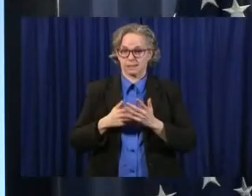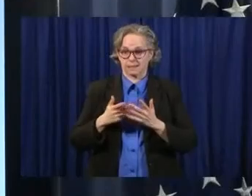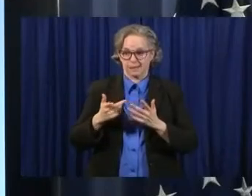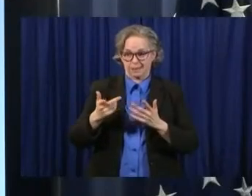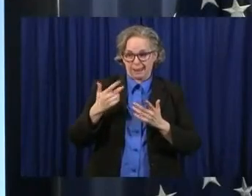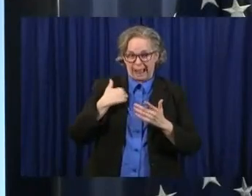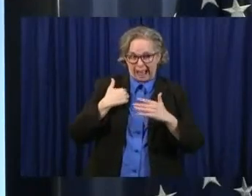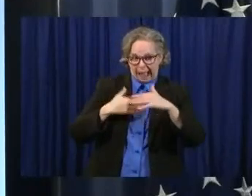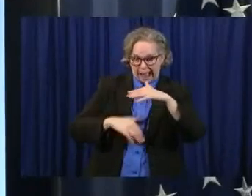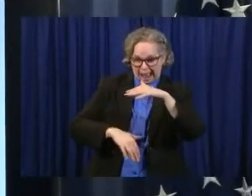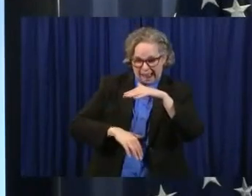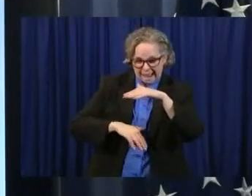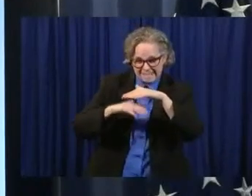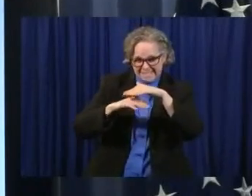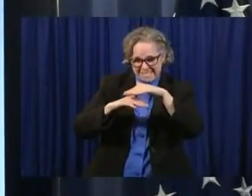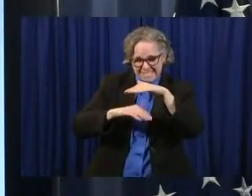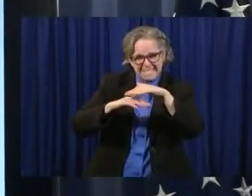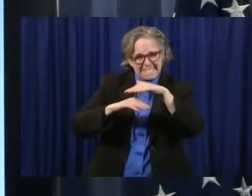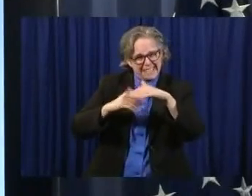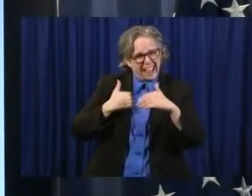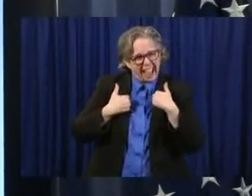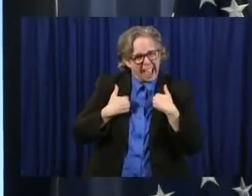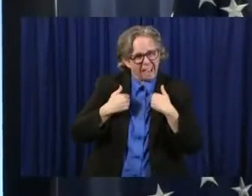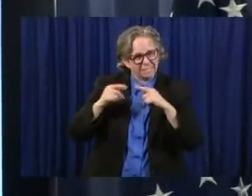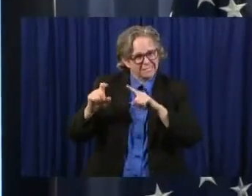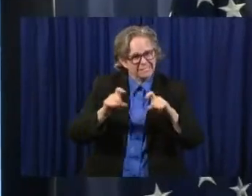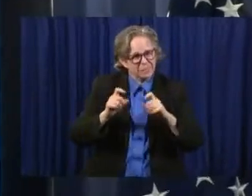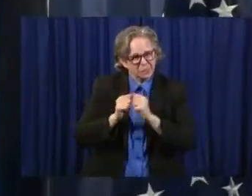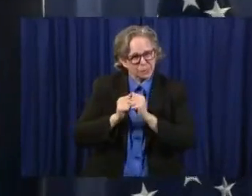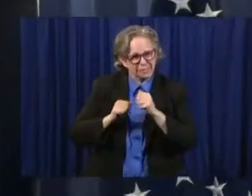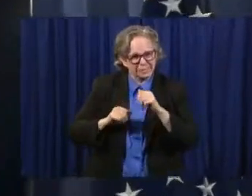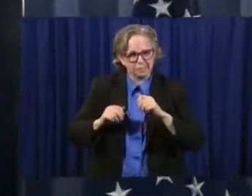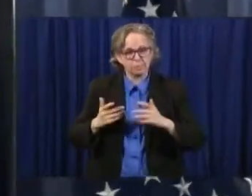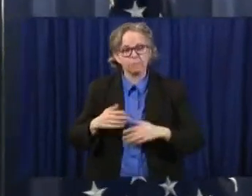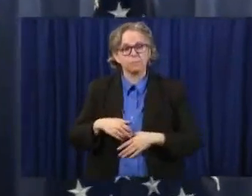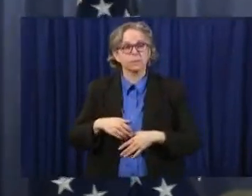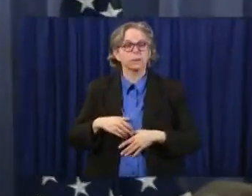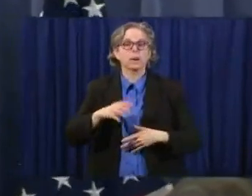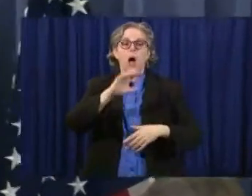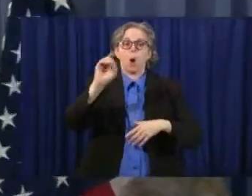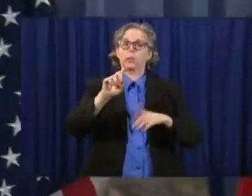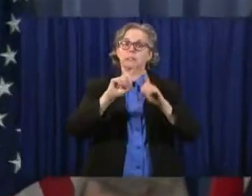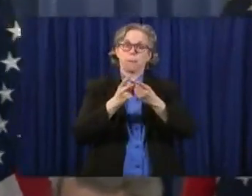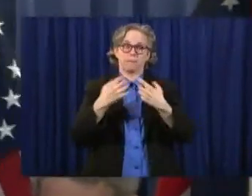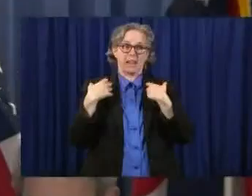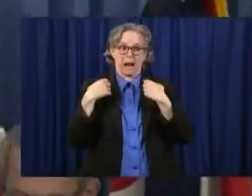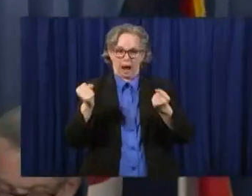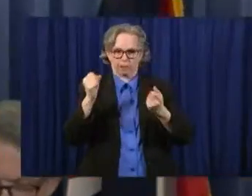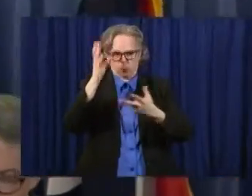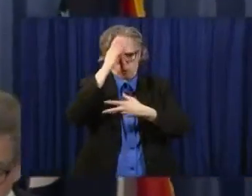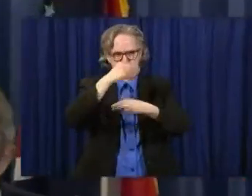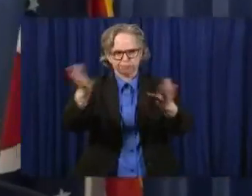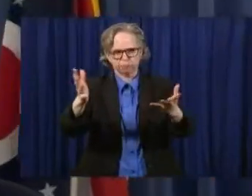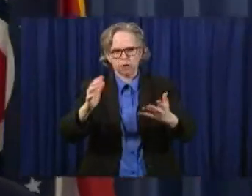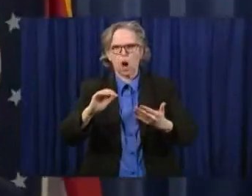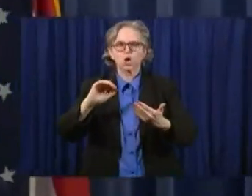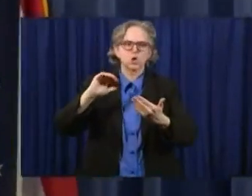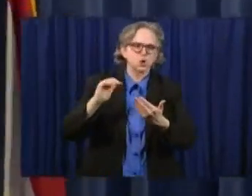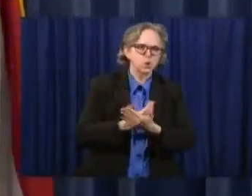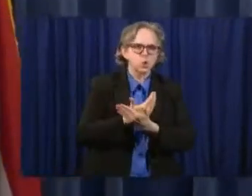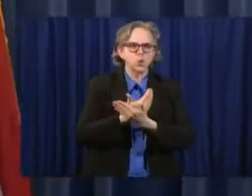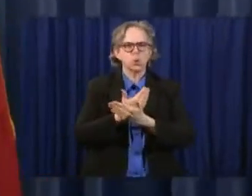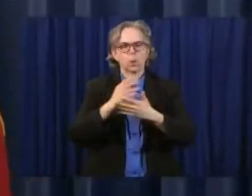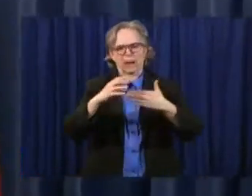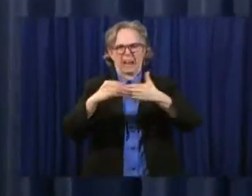of Health is issuing new guidance to do just that. Details will be available on the coronavirus website at coronavirus